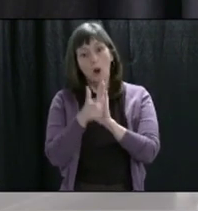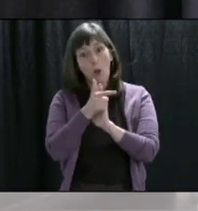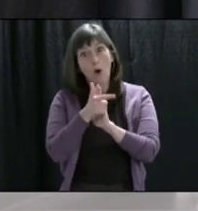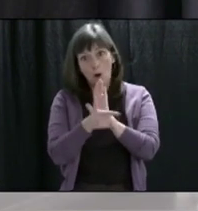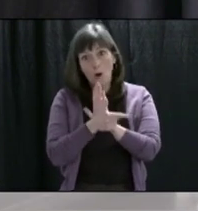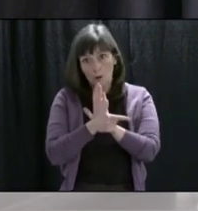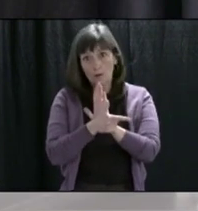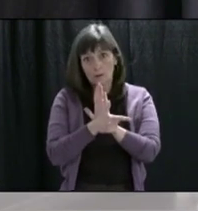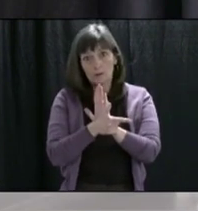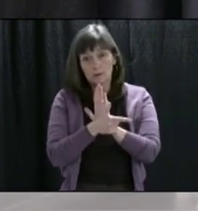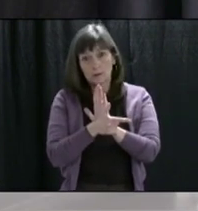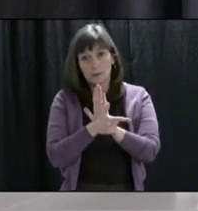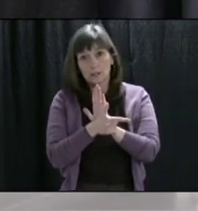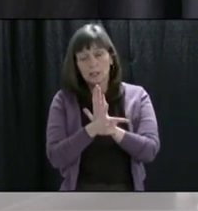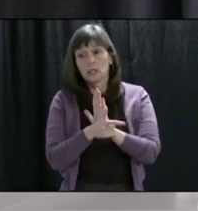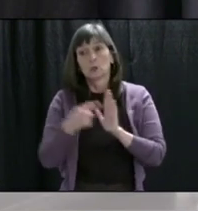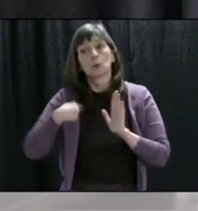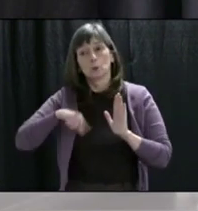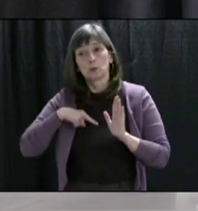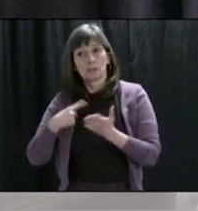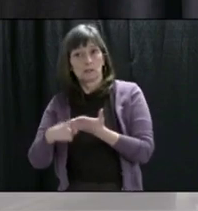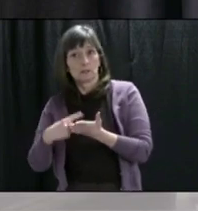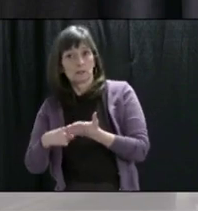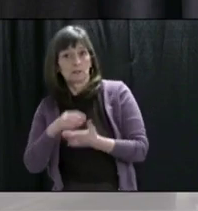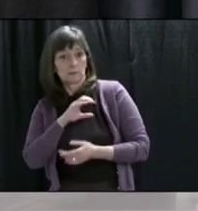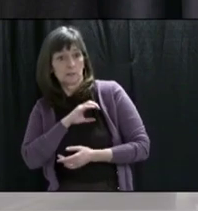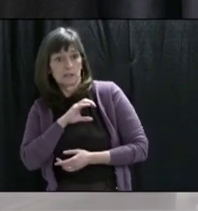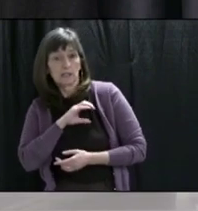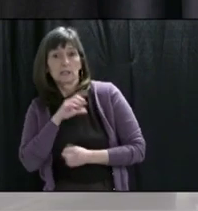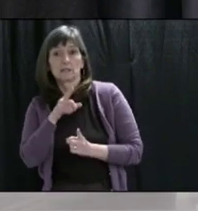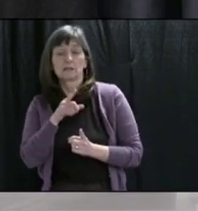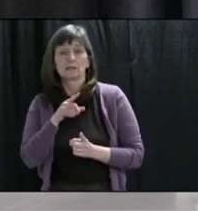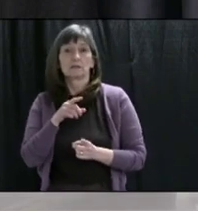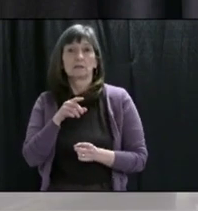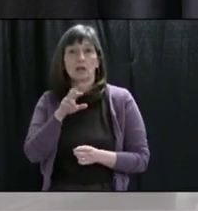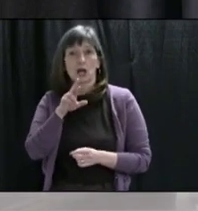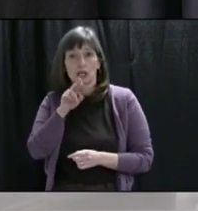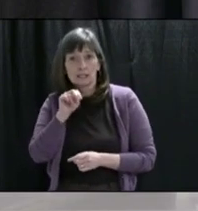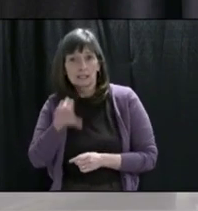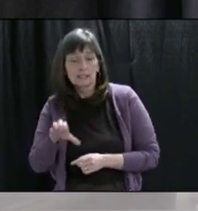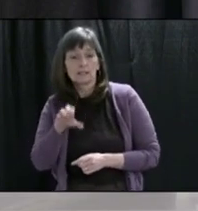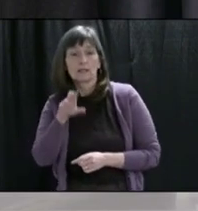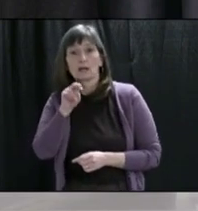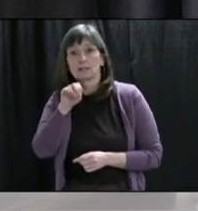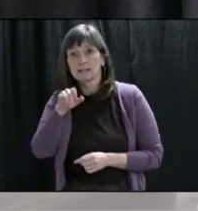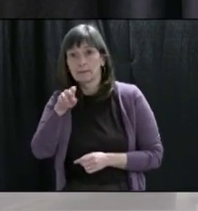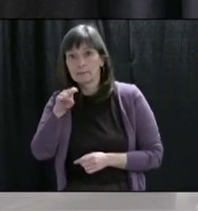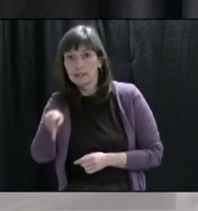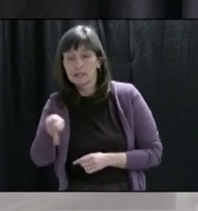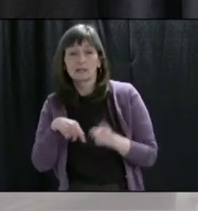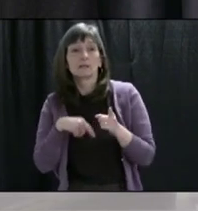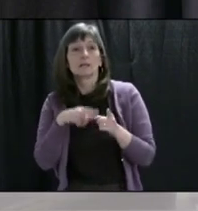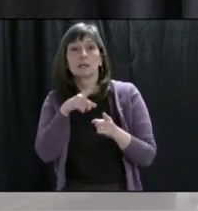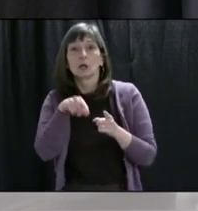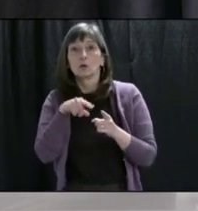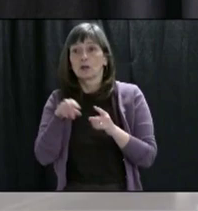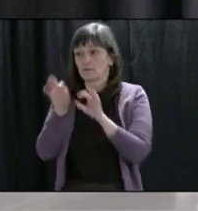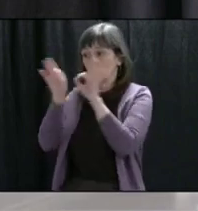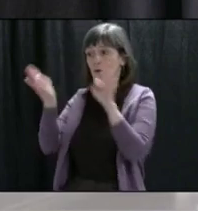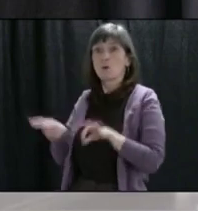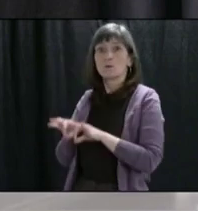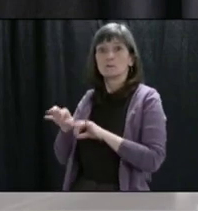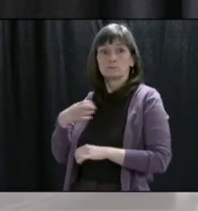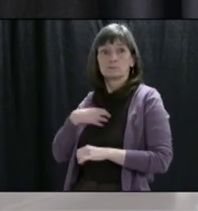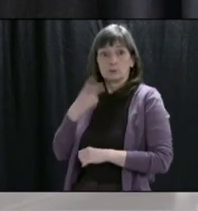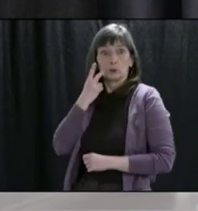with the constabulary, with the Mounties, and we have our contact form available